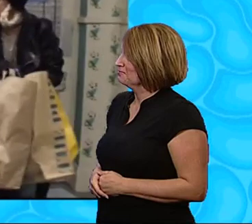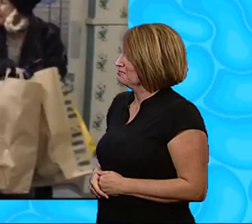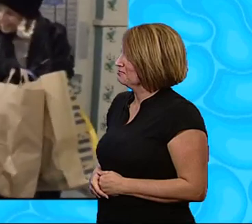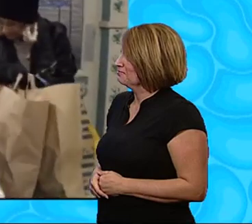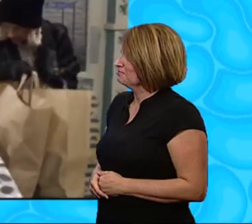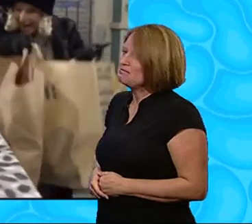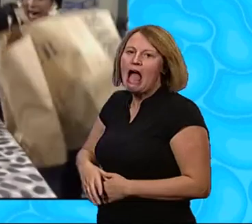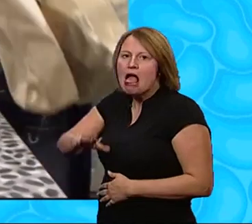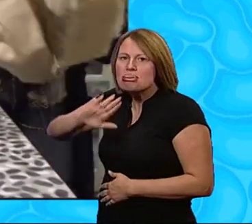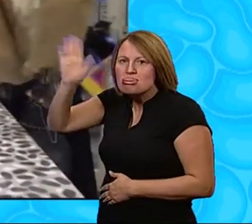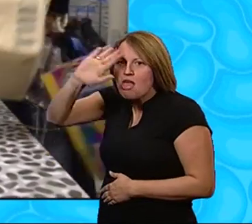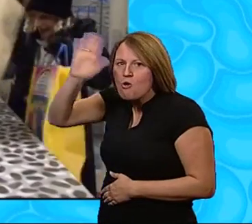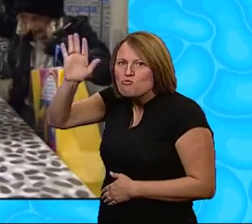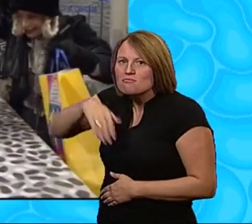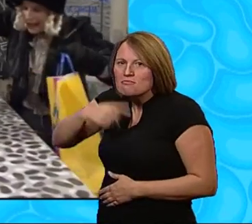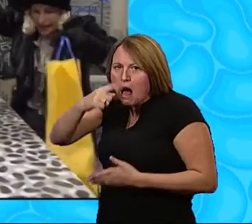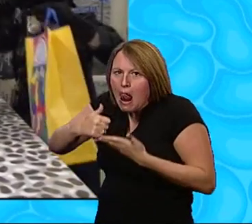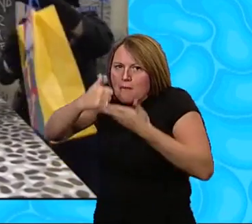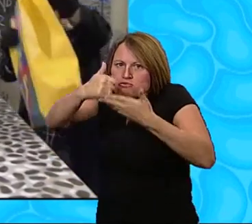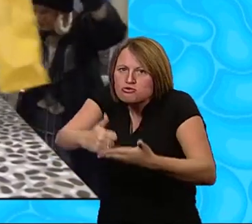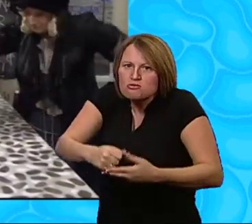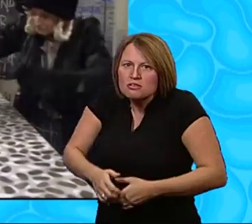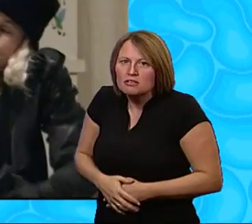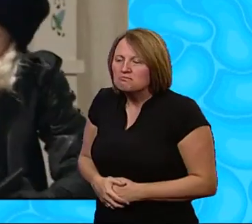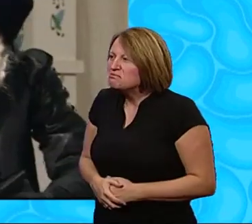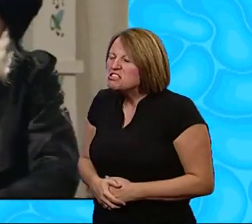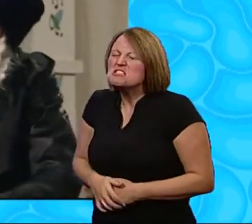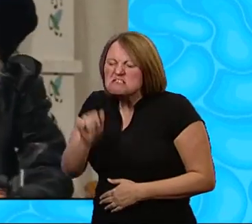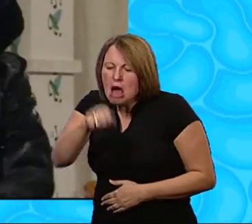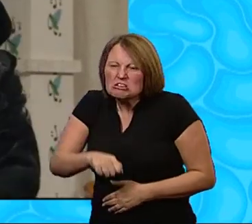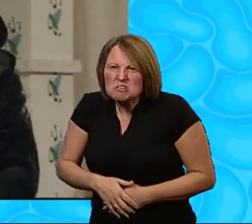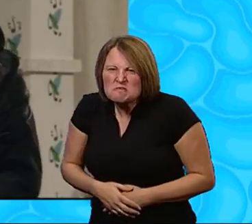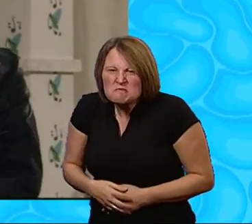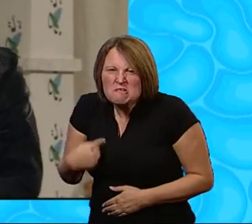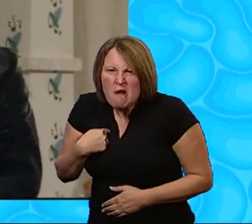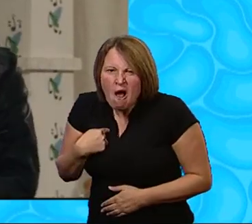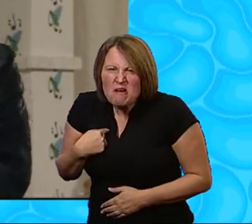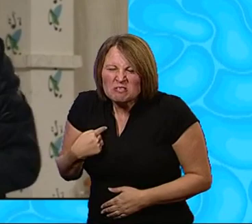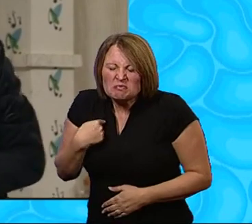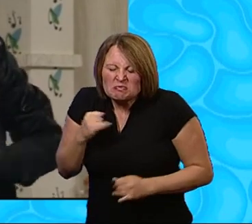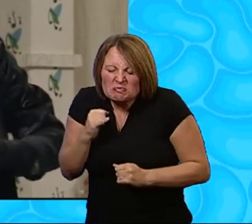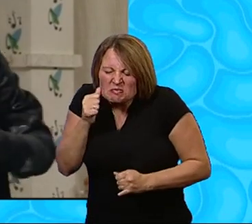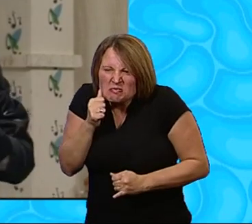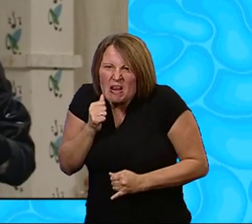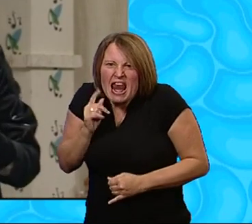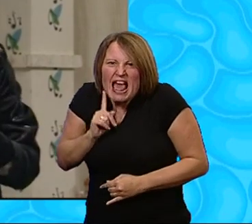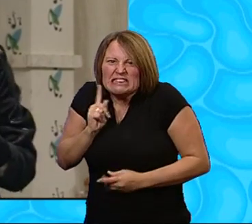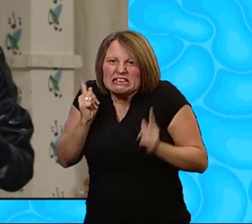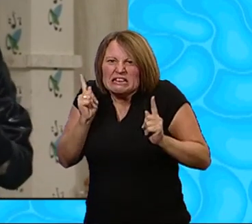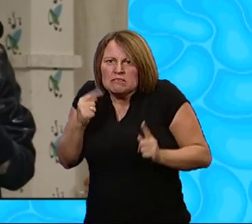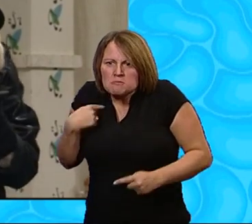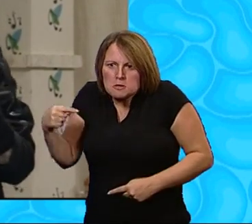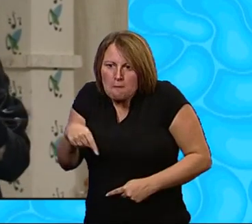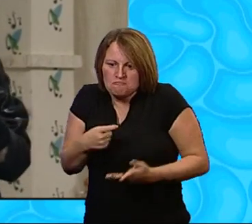Hello! Can I help you? Yes I'm the dastardly landlady And I've come for the